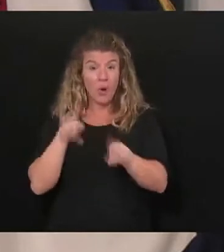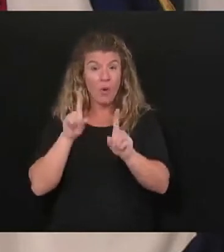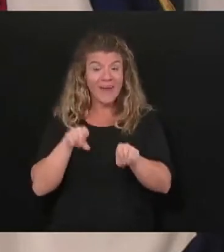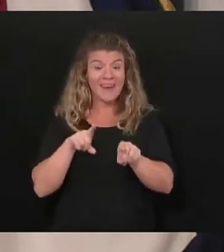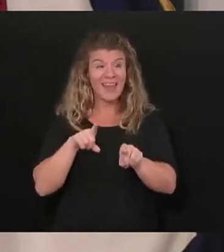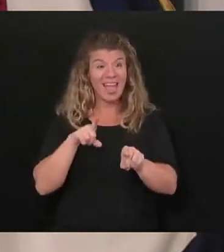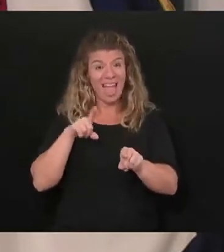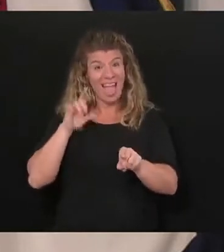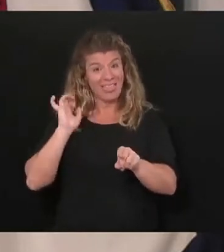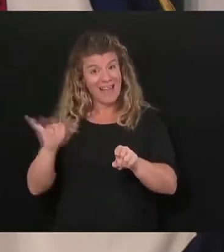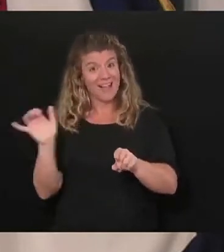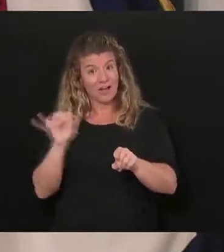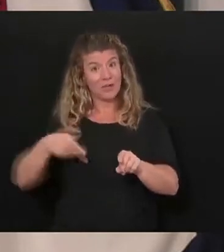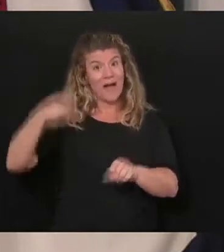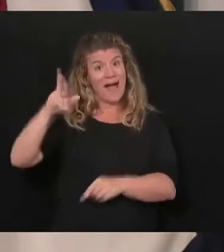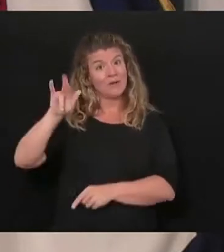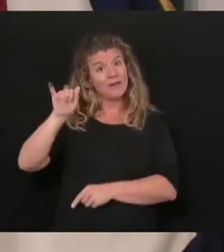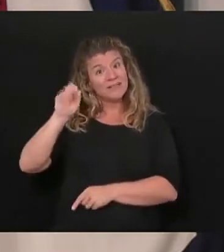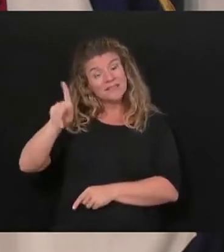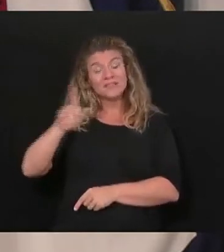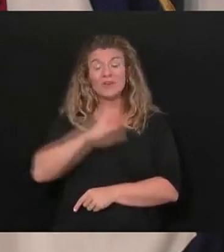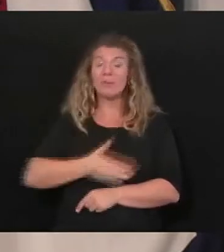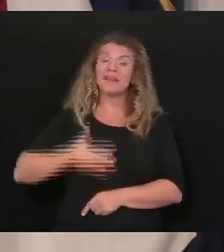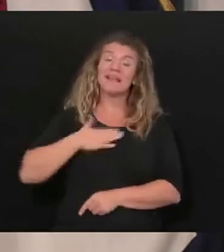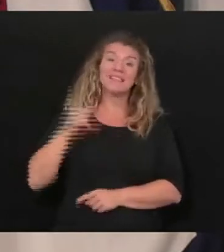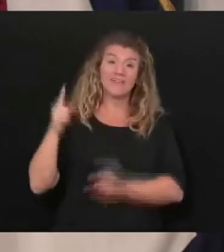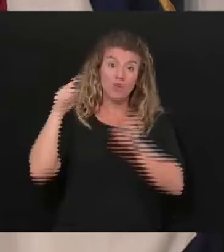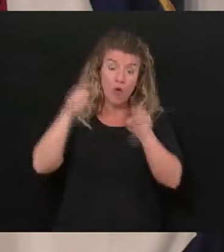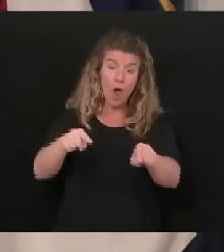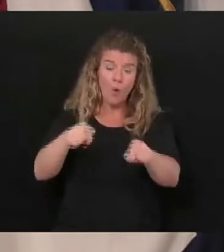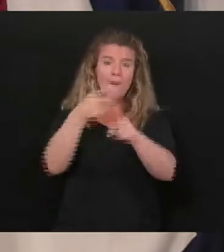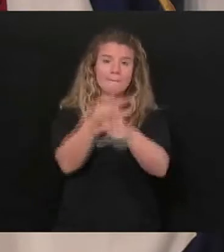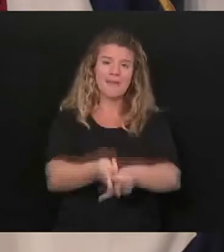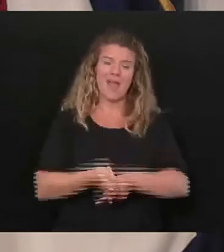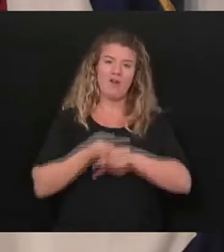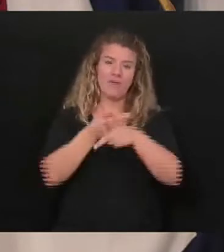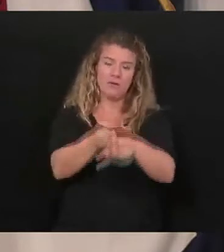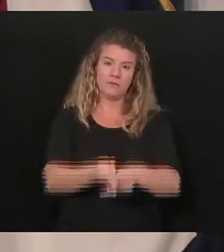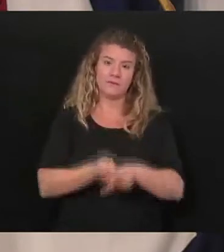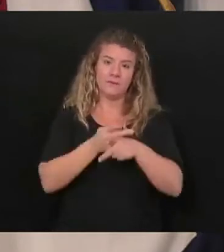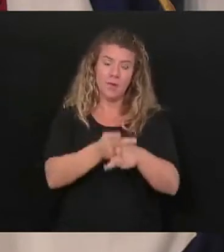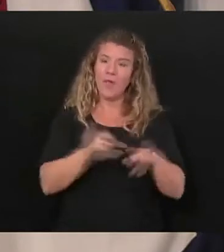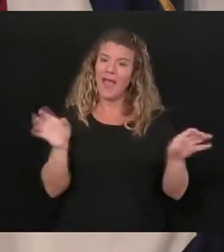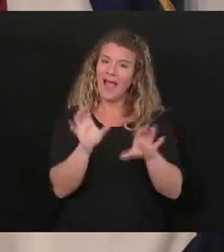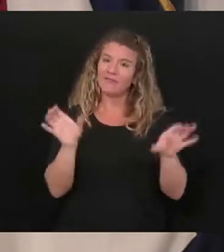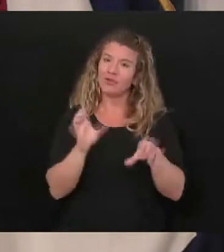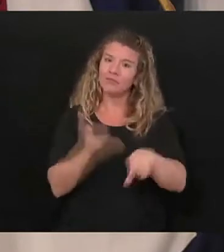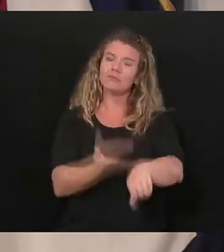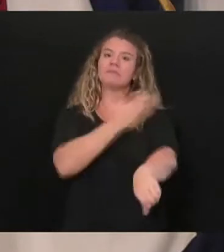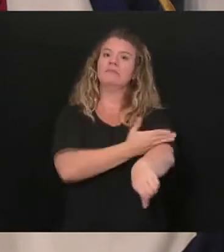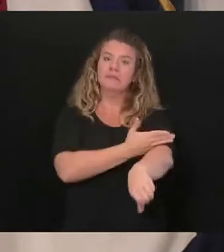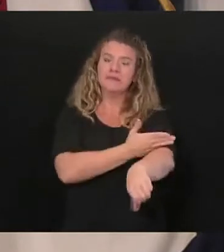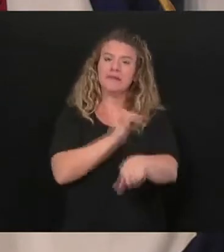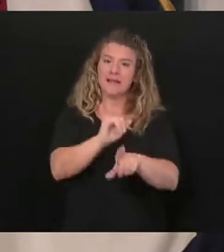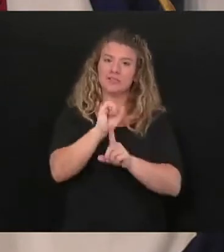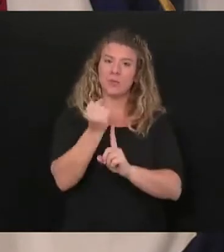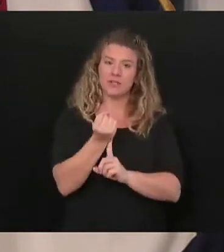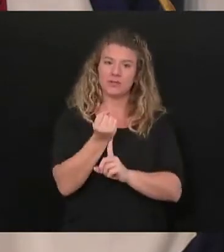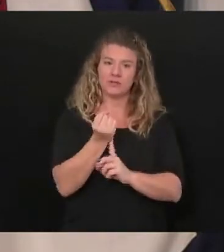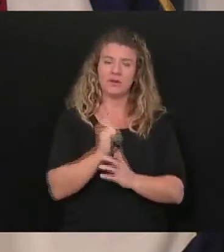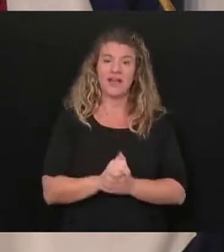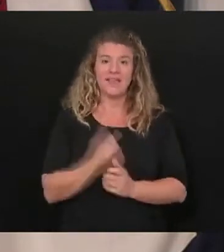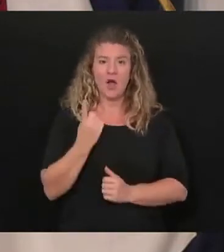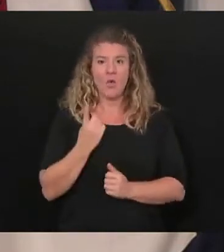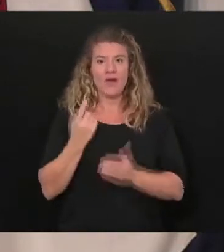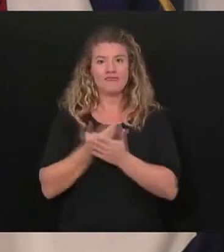So, please just be careful. Let's do a better job at our churches than we've done and please keep this individual to be